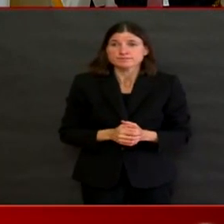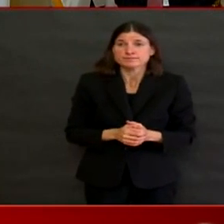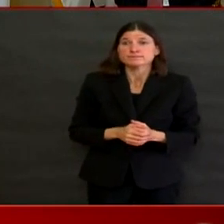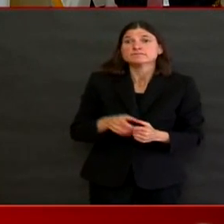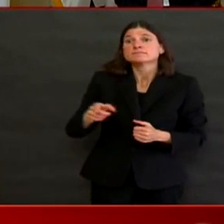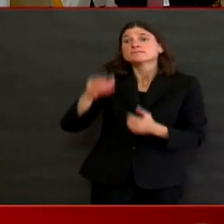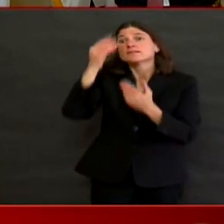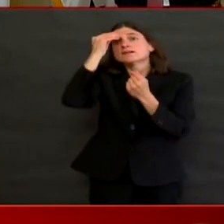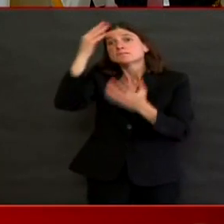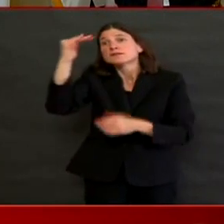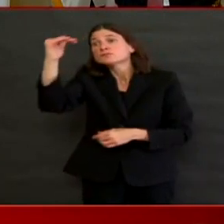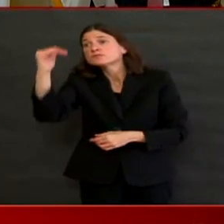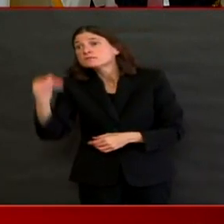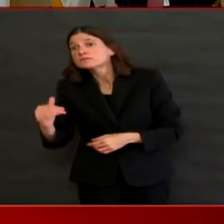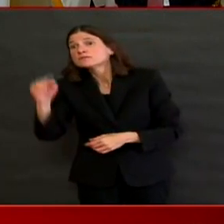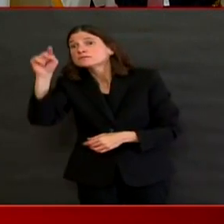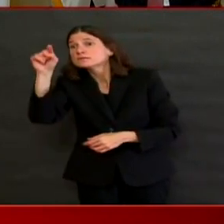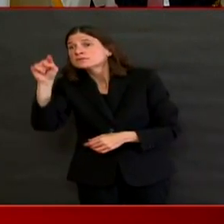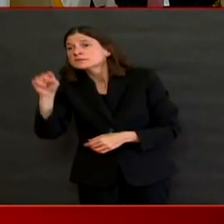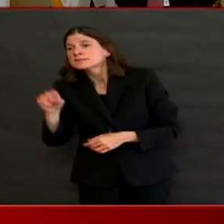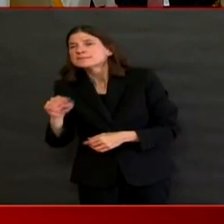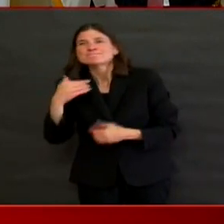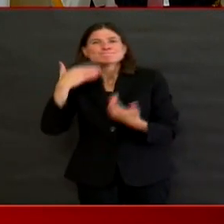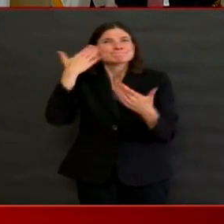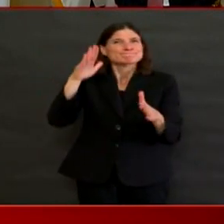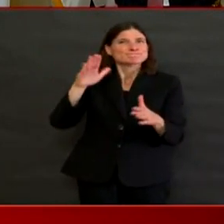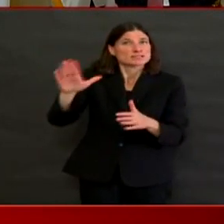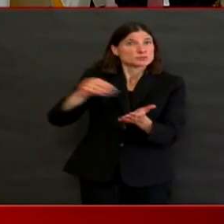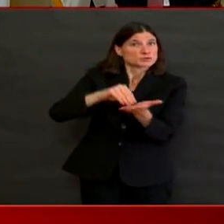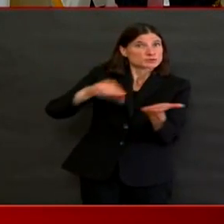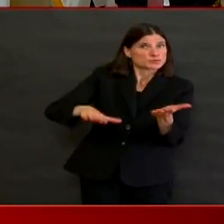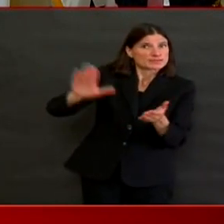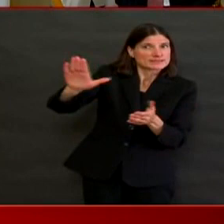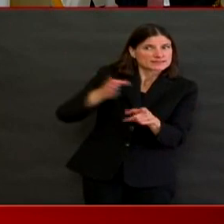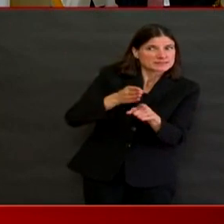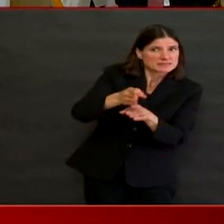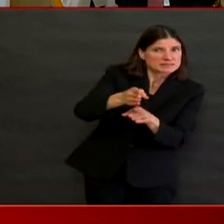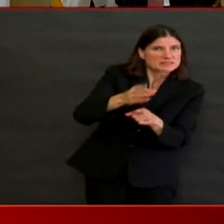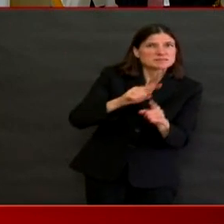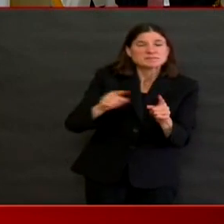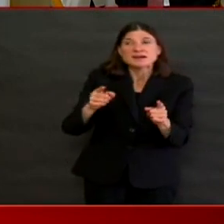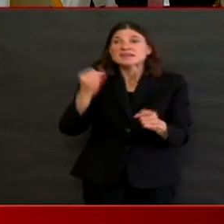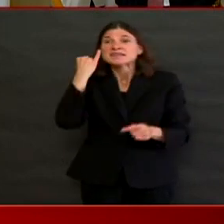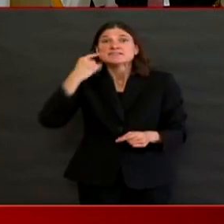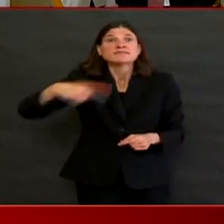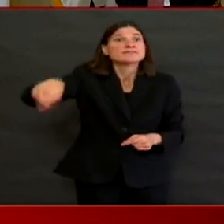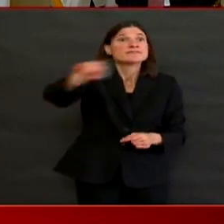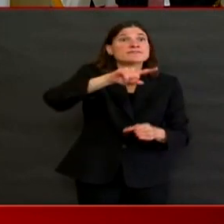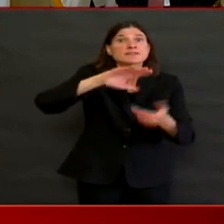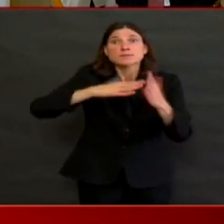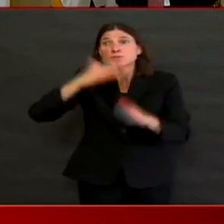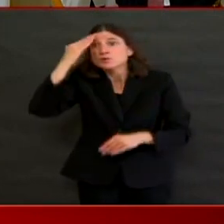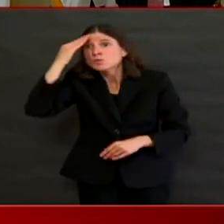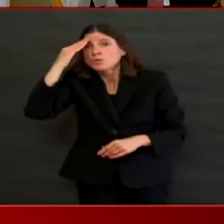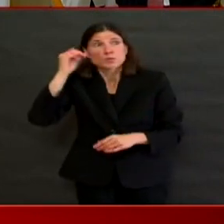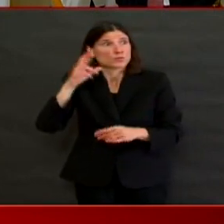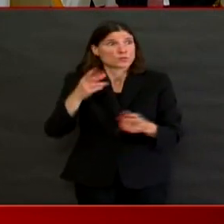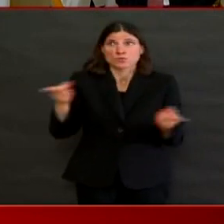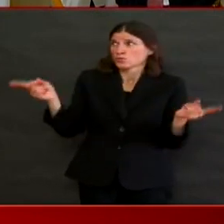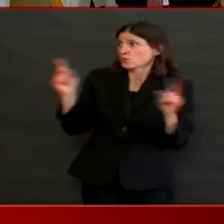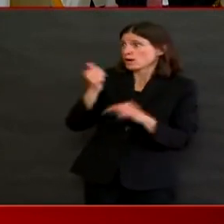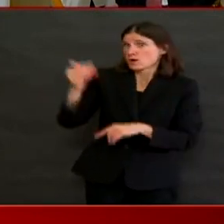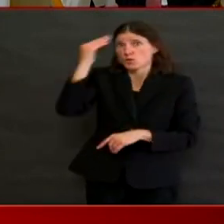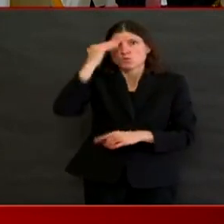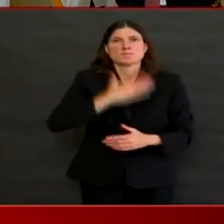that. And I'm open to ideas. But remember that everything that's available for everyone should be taken advantage of by college students.